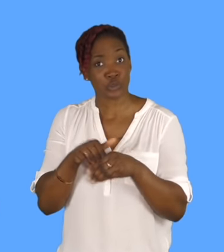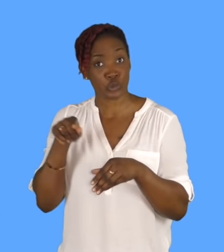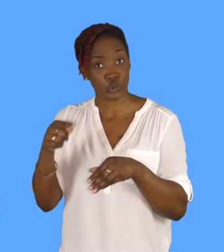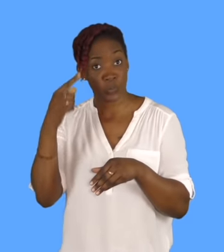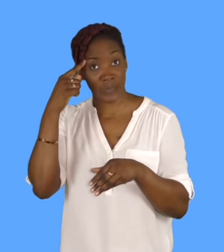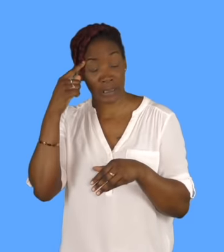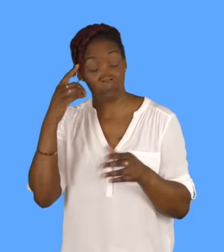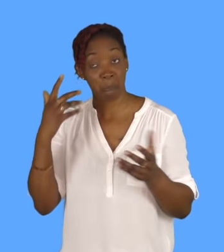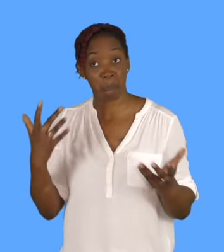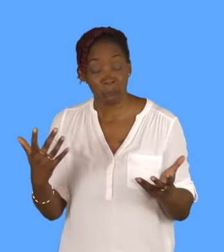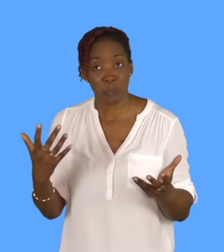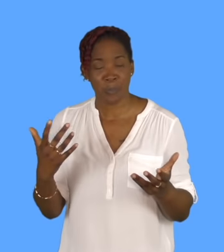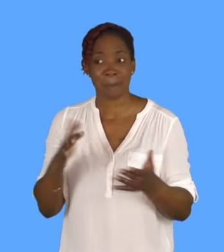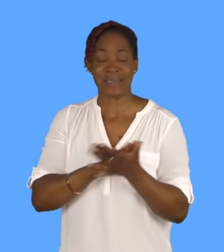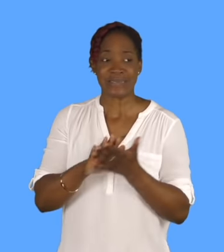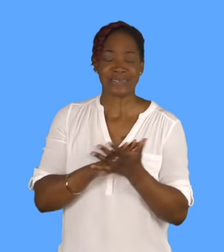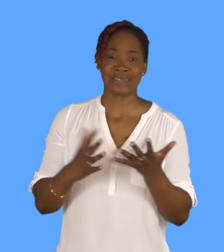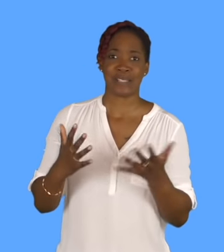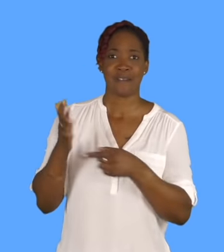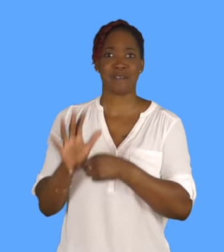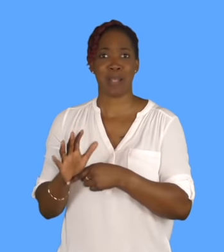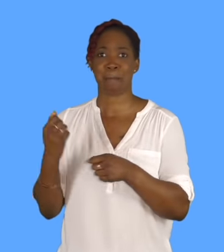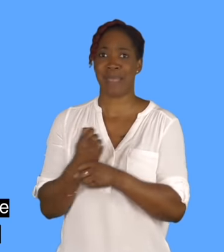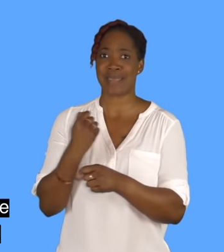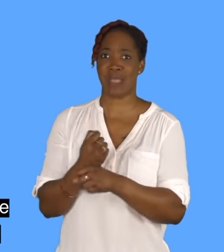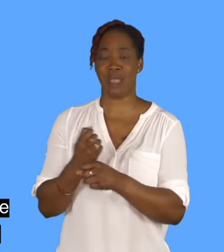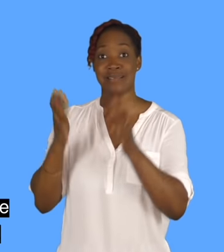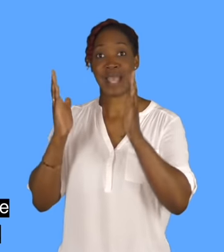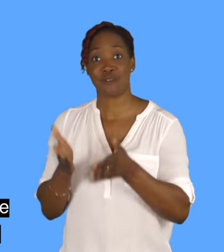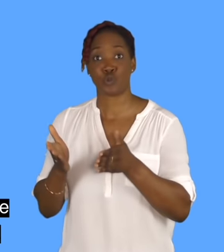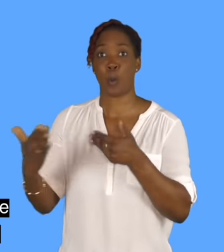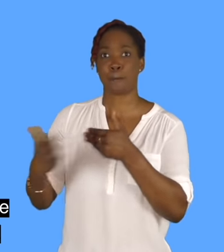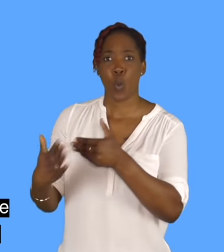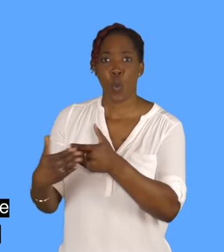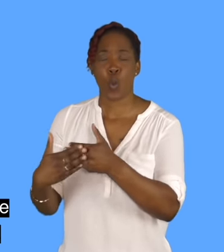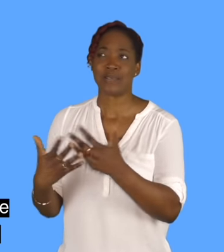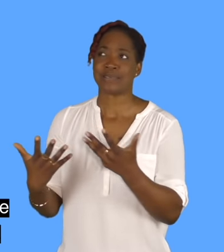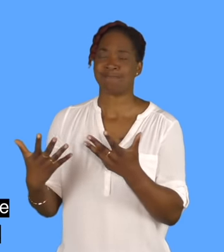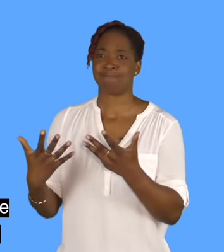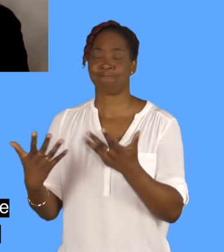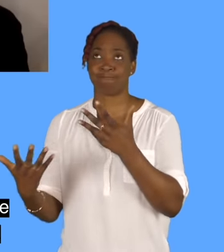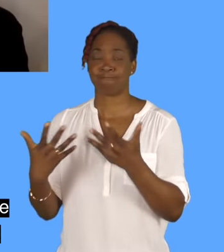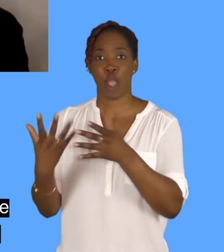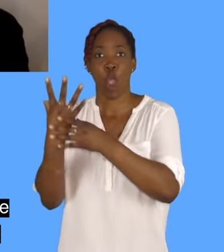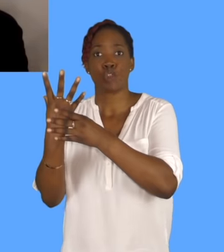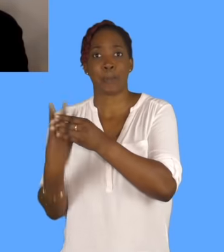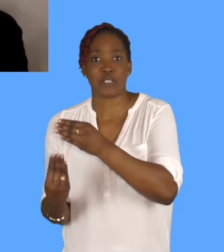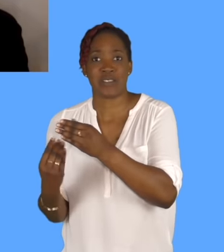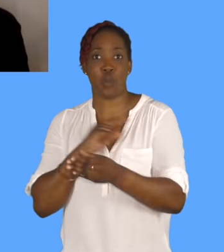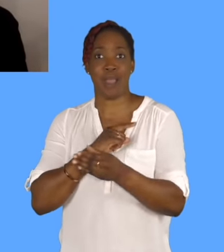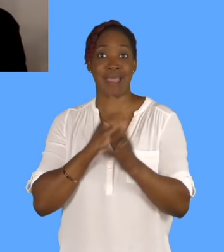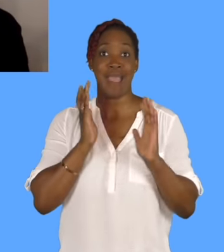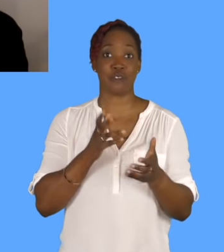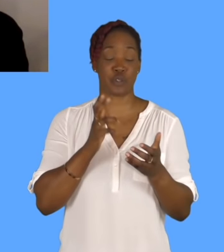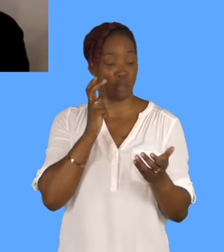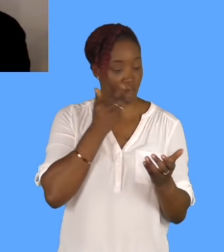movies much more, same again, submersive? Because you need to be drawn in, because people have got that short attention span now. Yeah, I